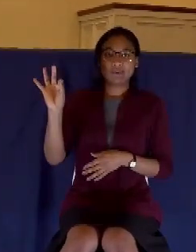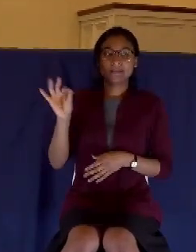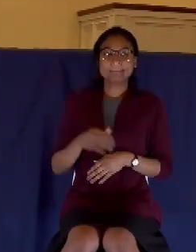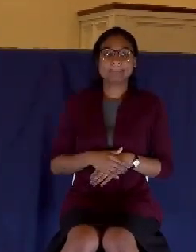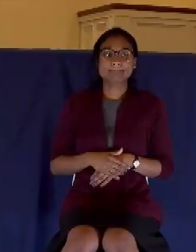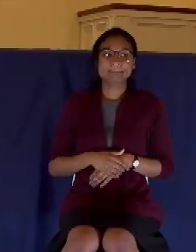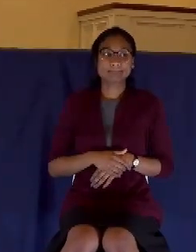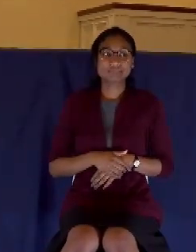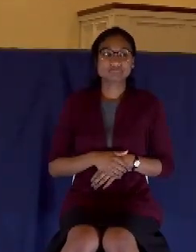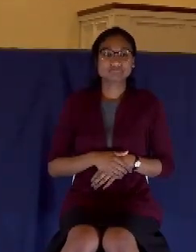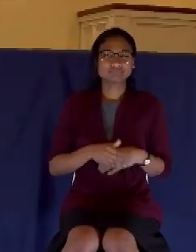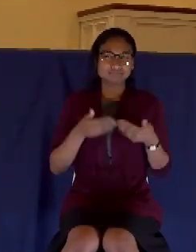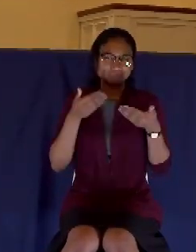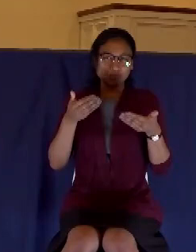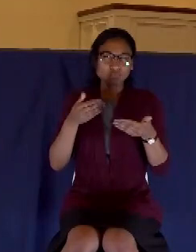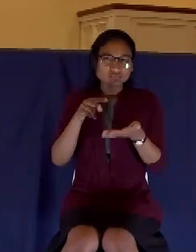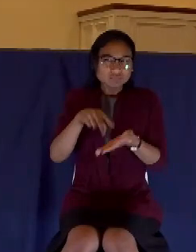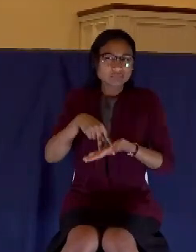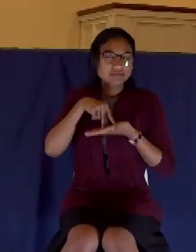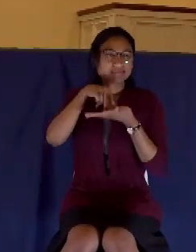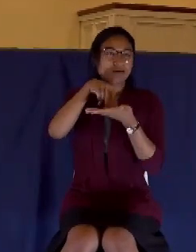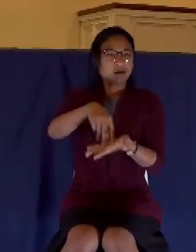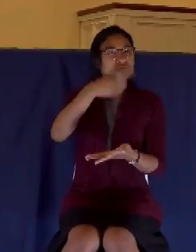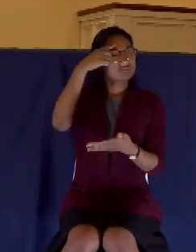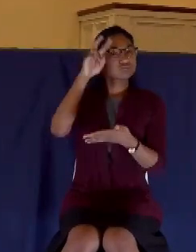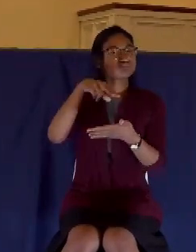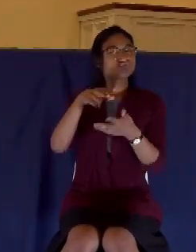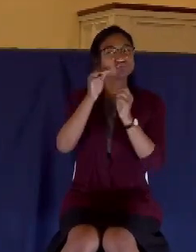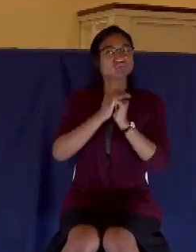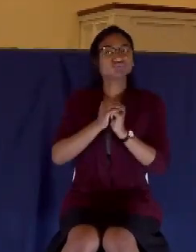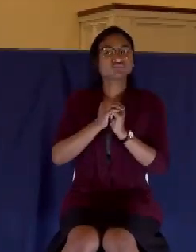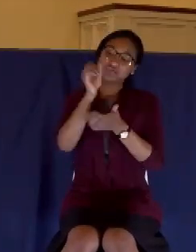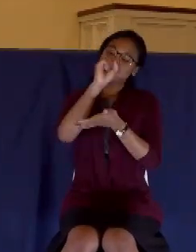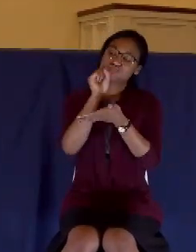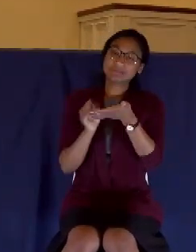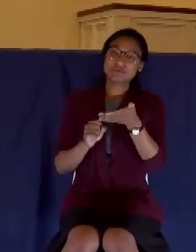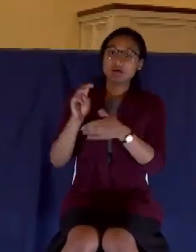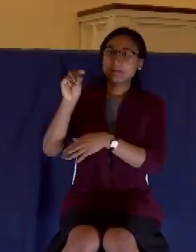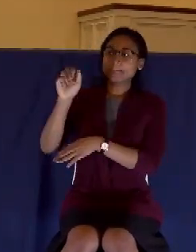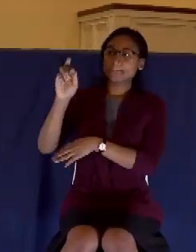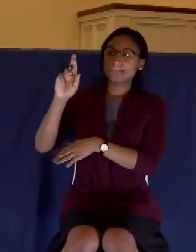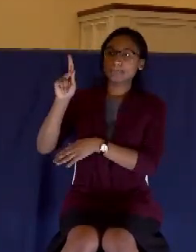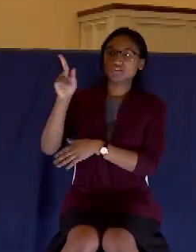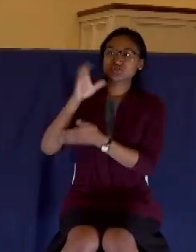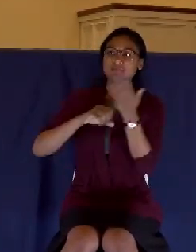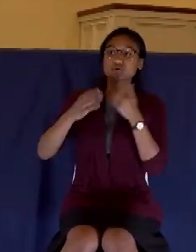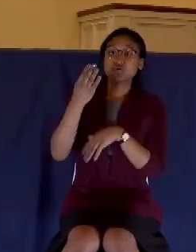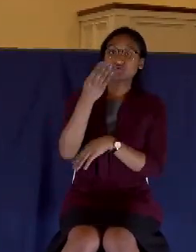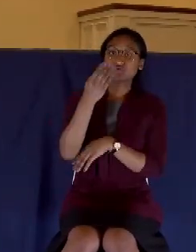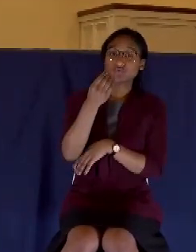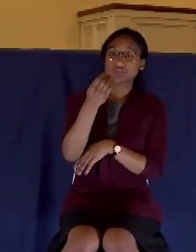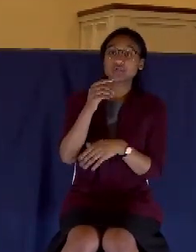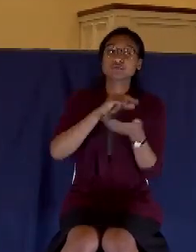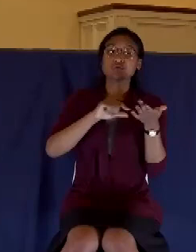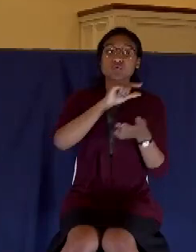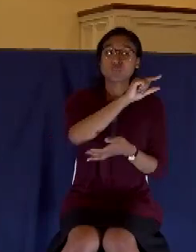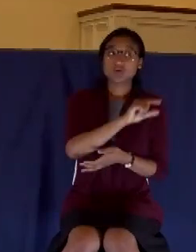And would you stand for the reading of Scripture this morning, please? Mark chapter 14 verses 1 to 9.